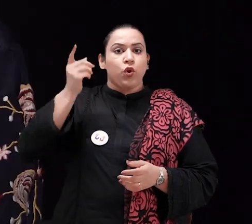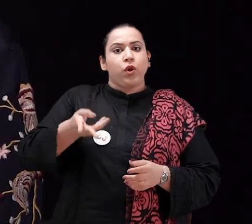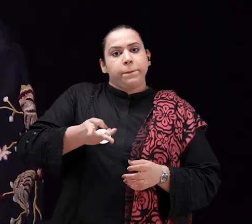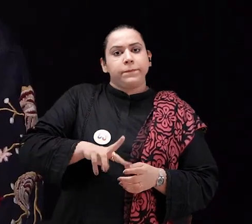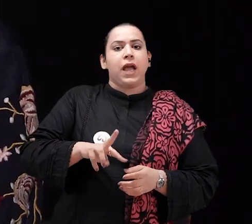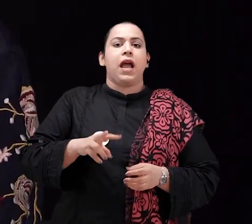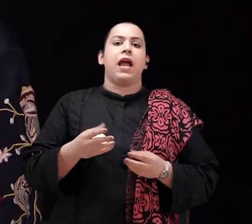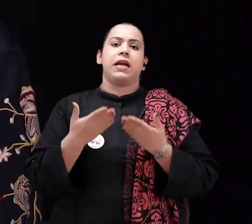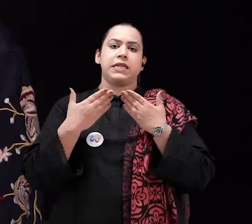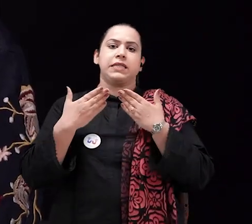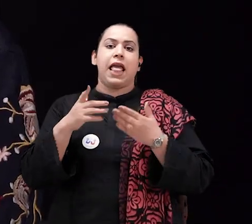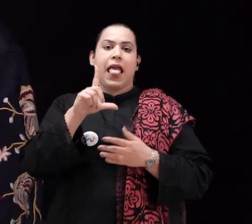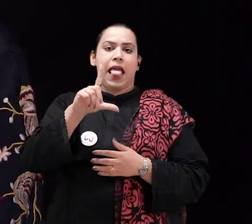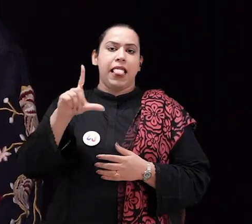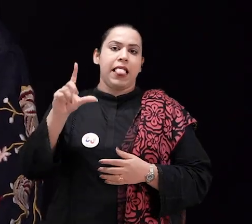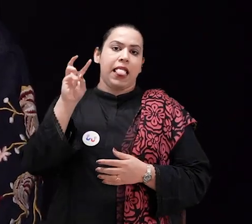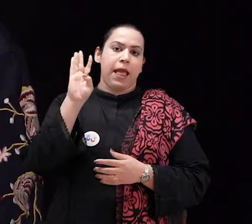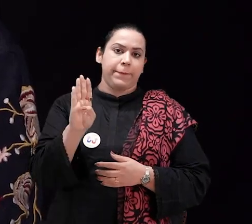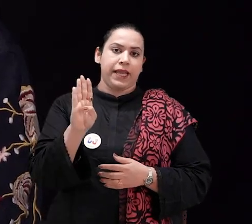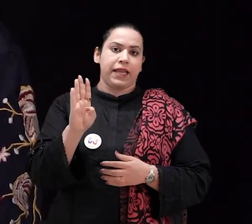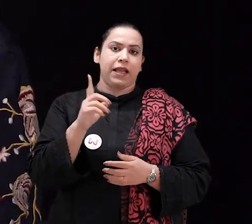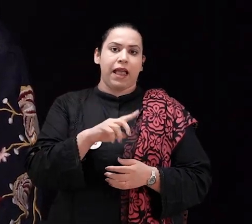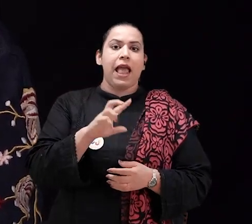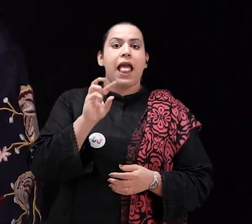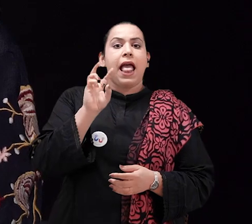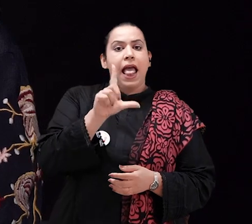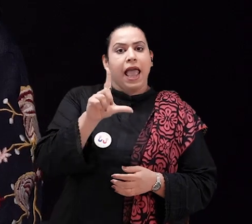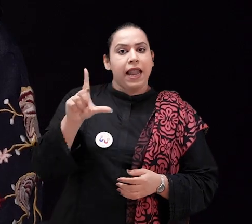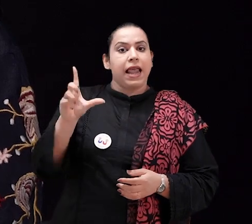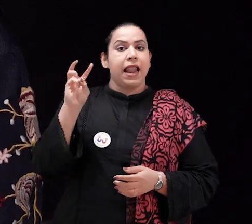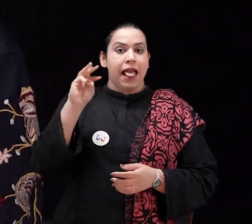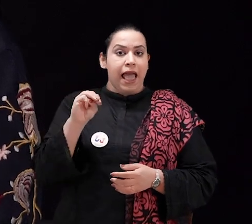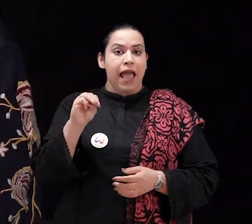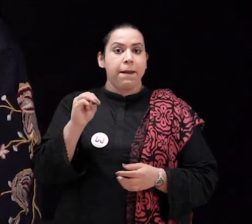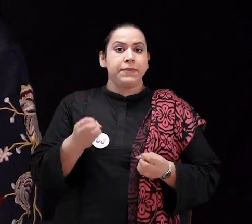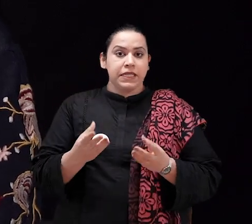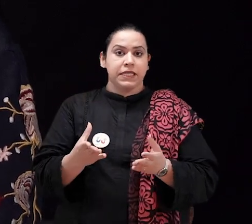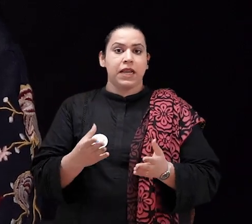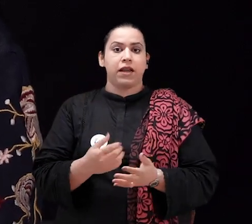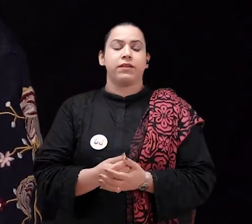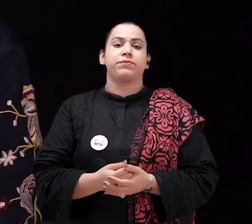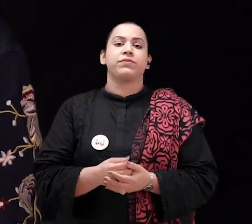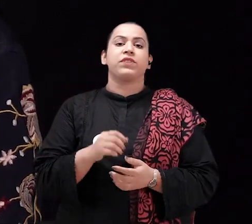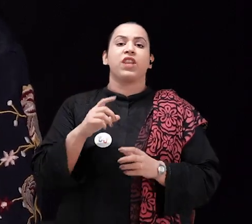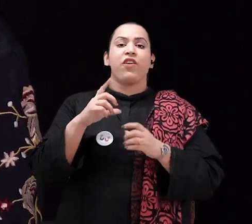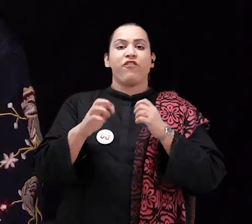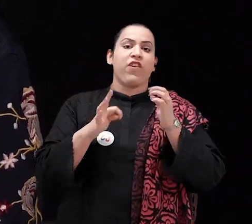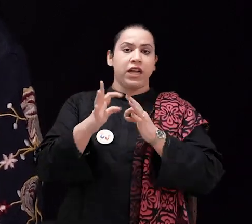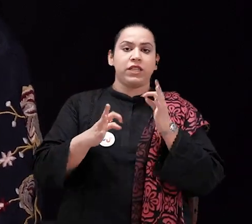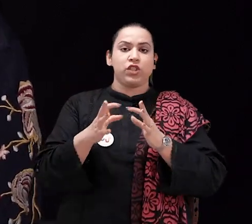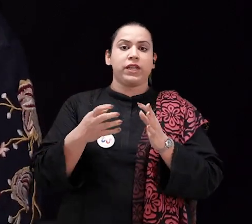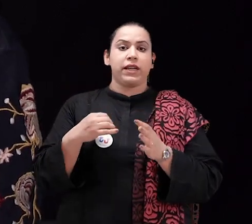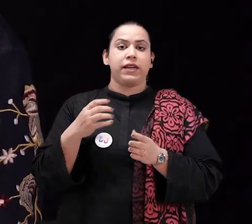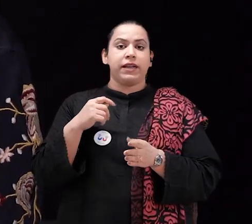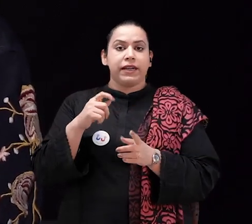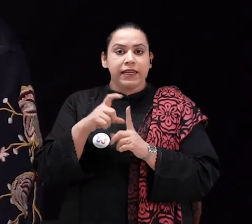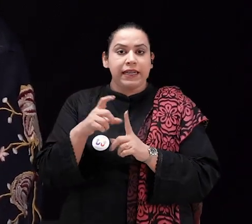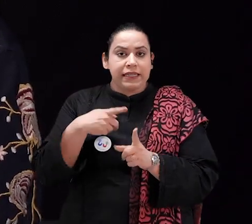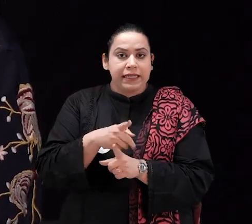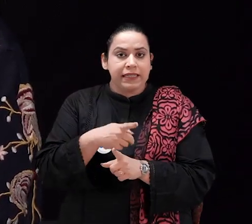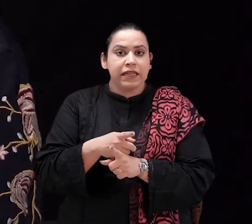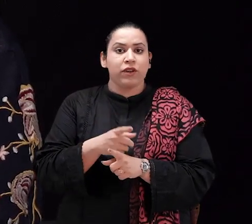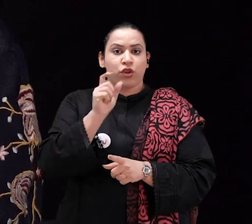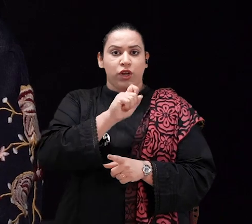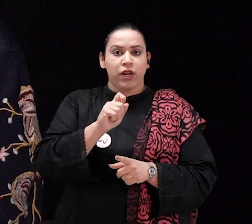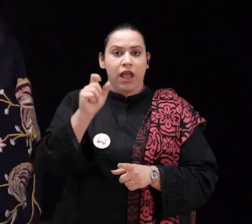I resumed my studies. I started my LLB and I did my LLB in spite of having no hand function. I used to